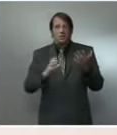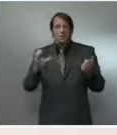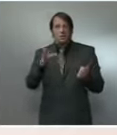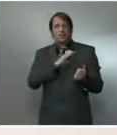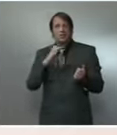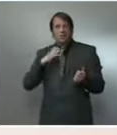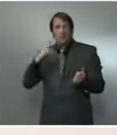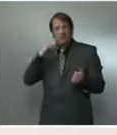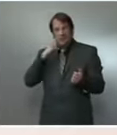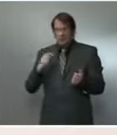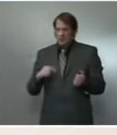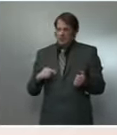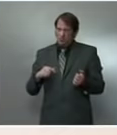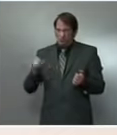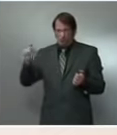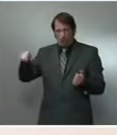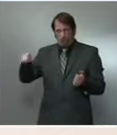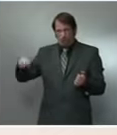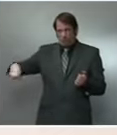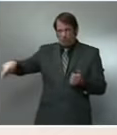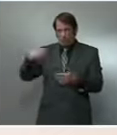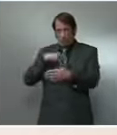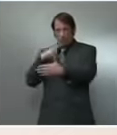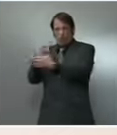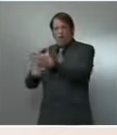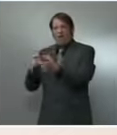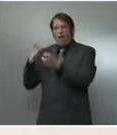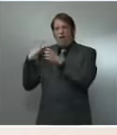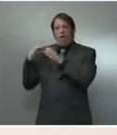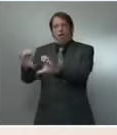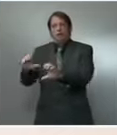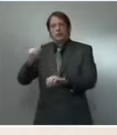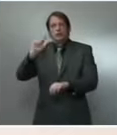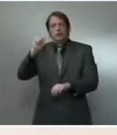Americans. We're happy to have that debate, but that's the fundamental disagreement. Those are the two major options.